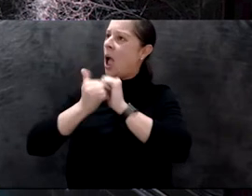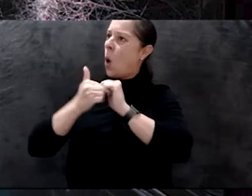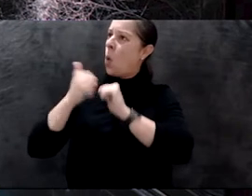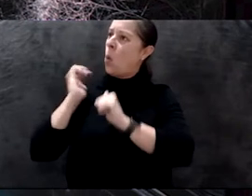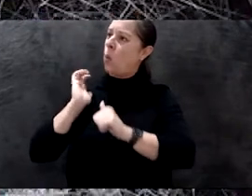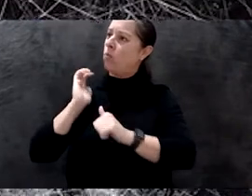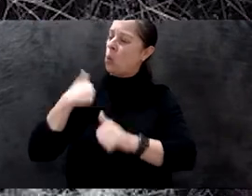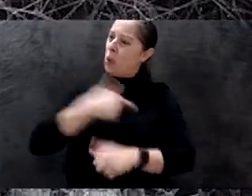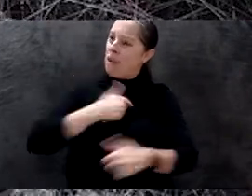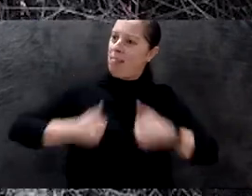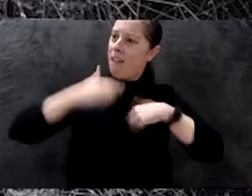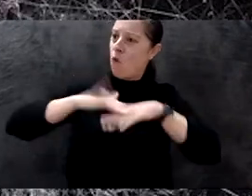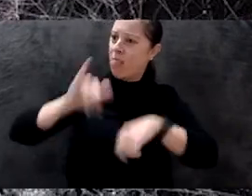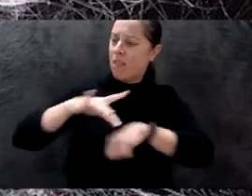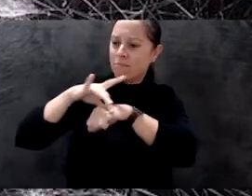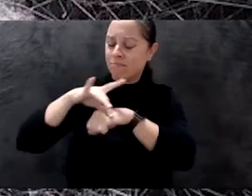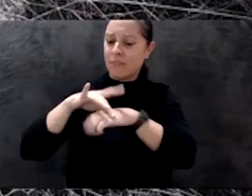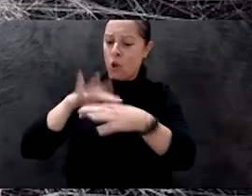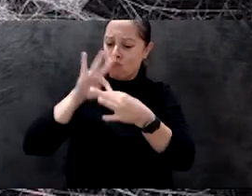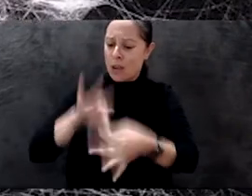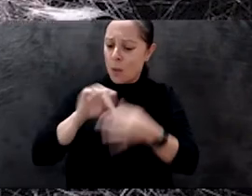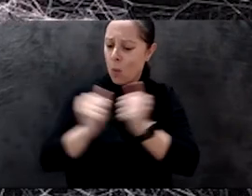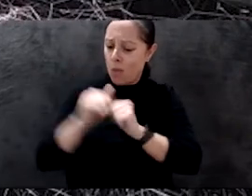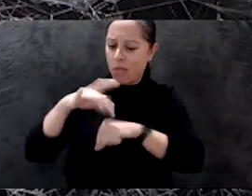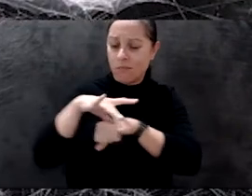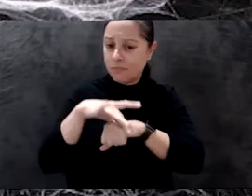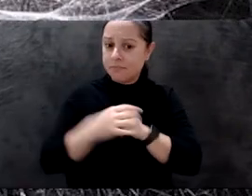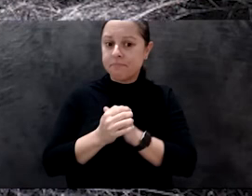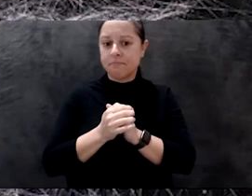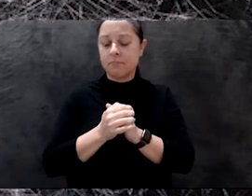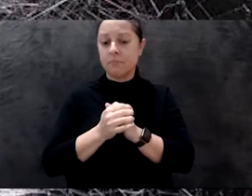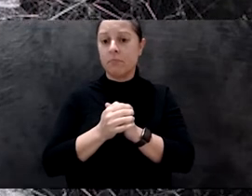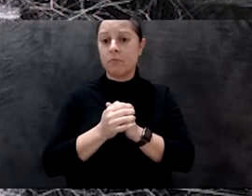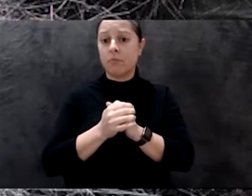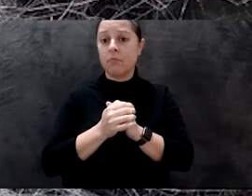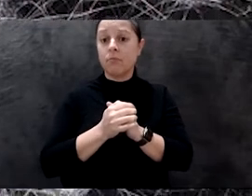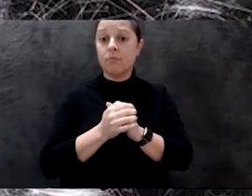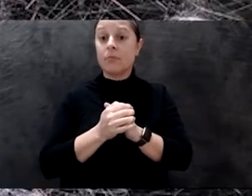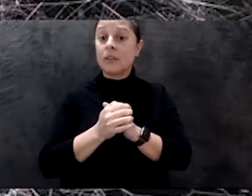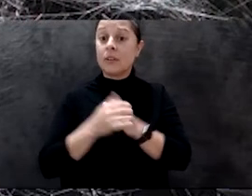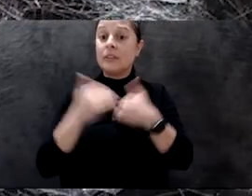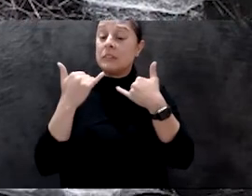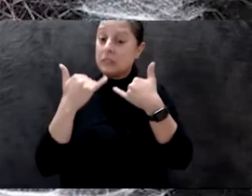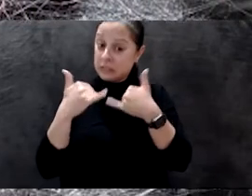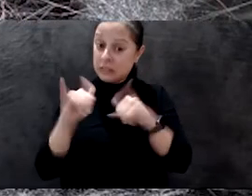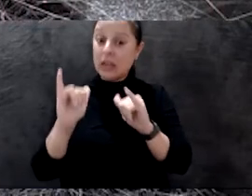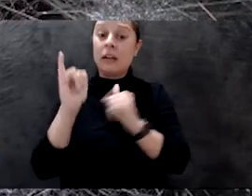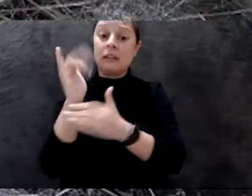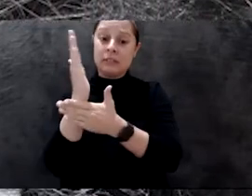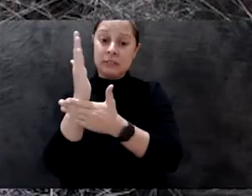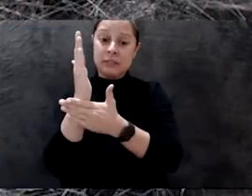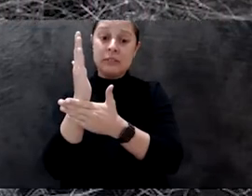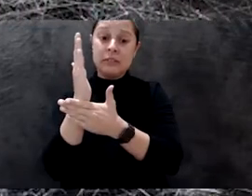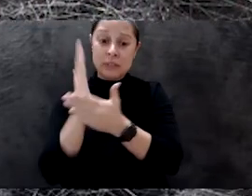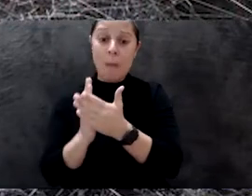make a distinction. It seems that there are some humans still on planet Earth, which I think so could make it, right, to